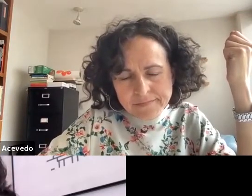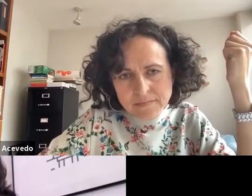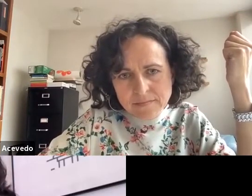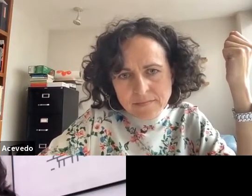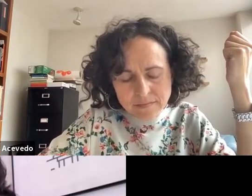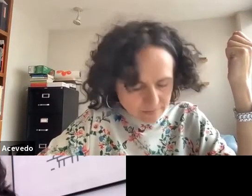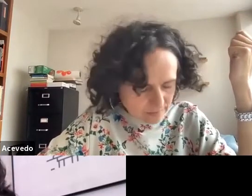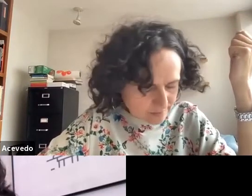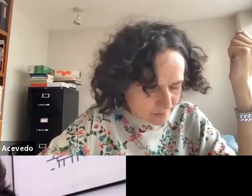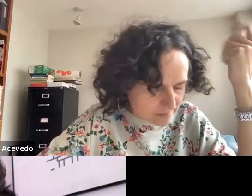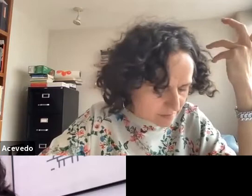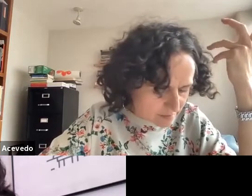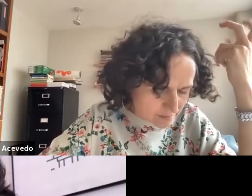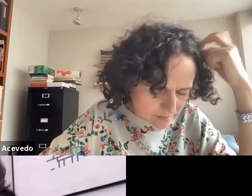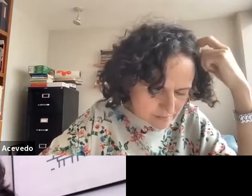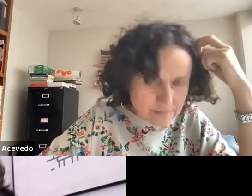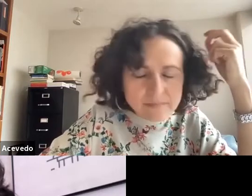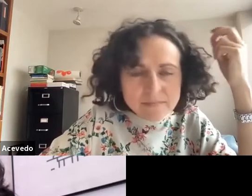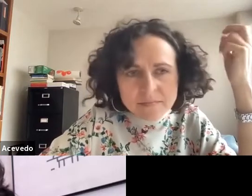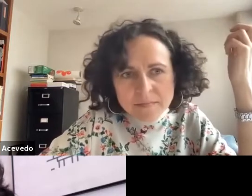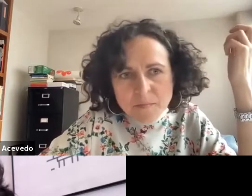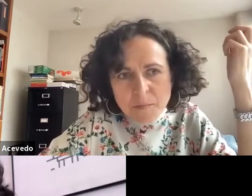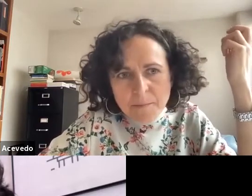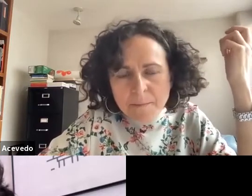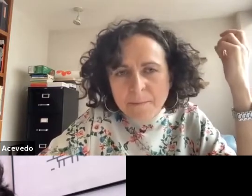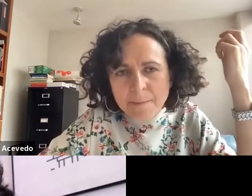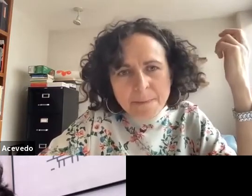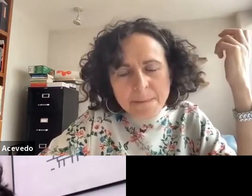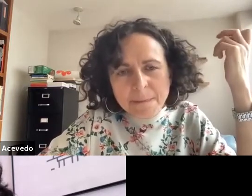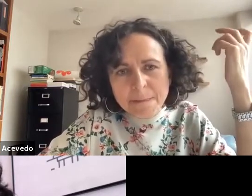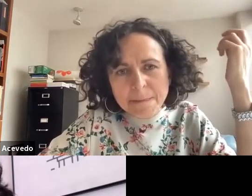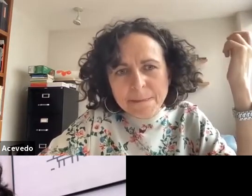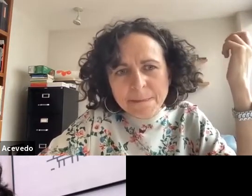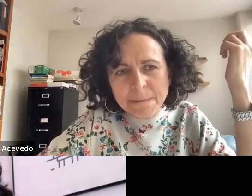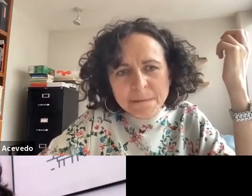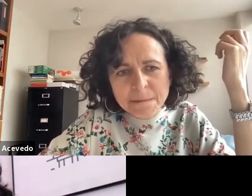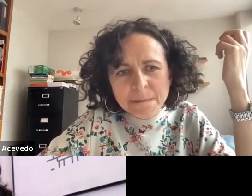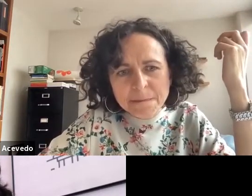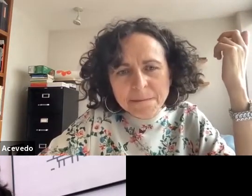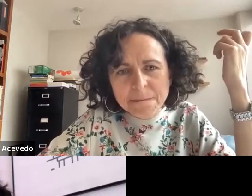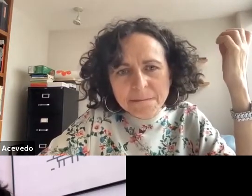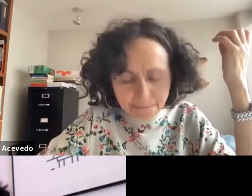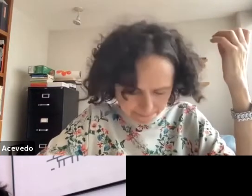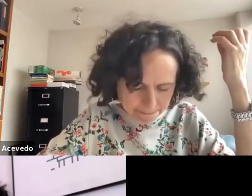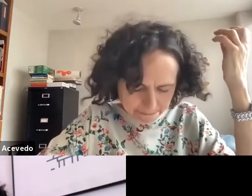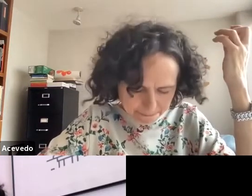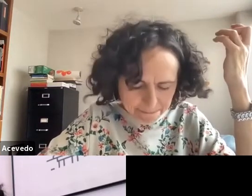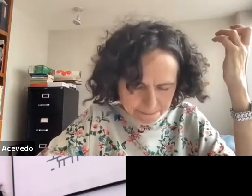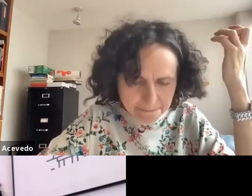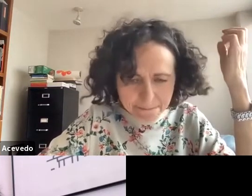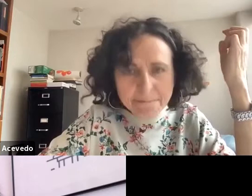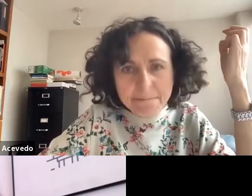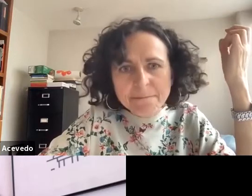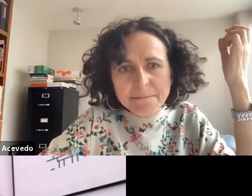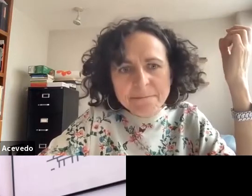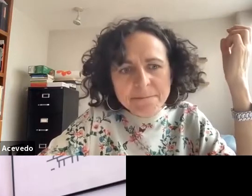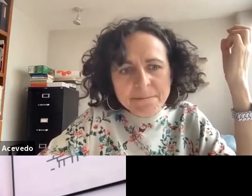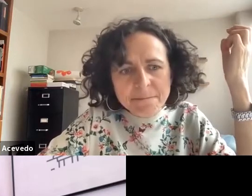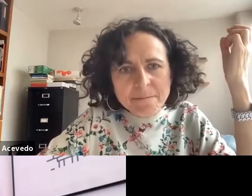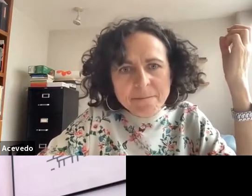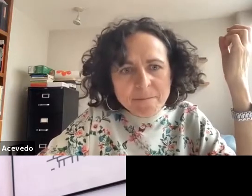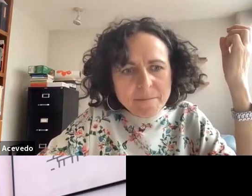it's interesting for me the use of the word rehab or rehabilitation, like I want to understand what it really means.